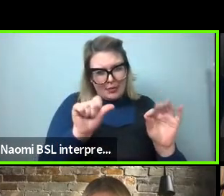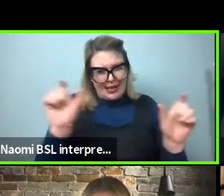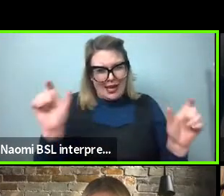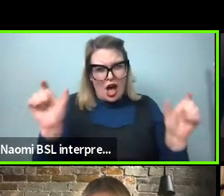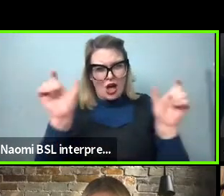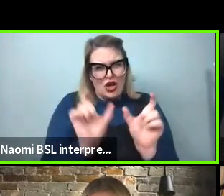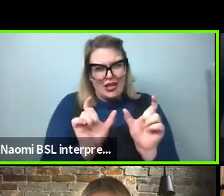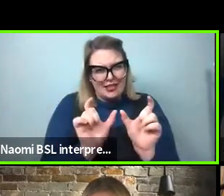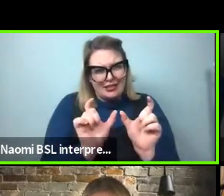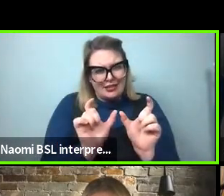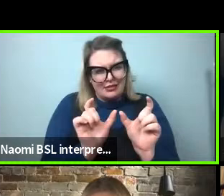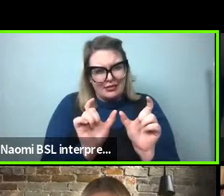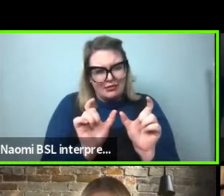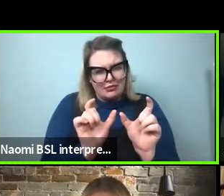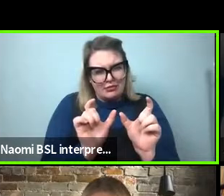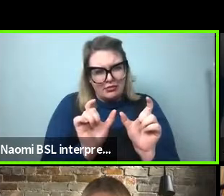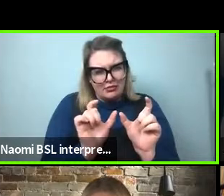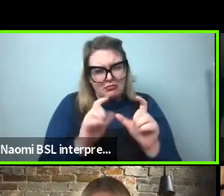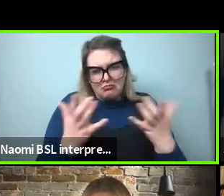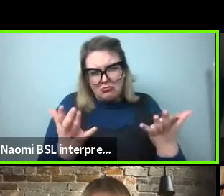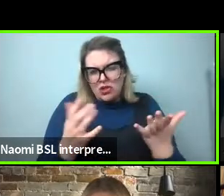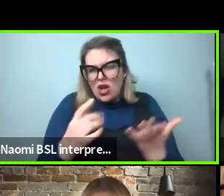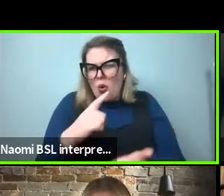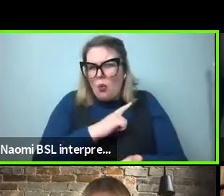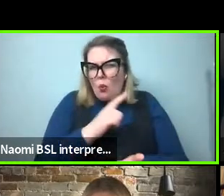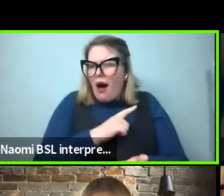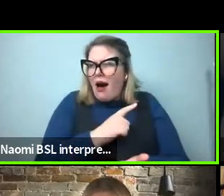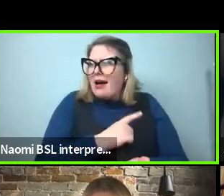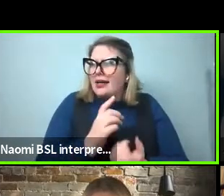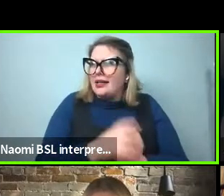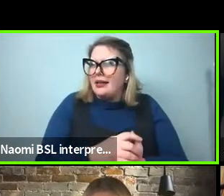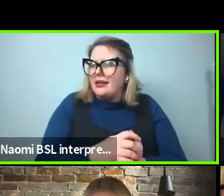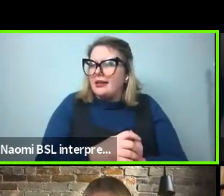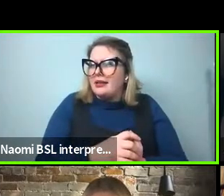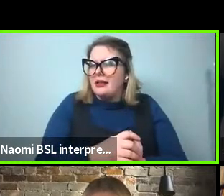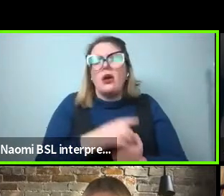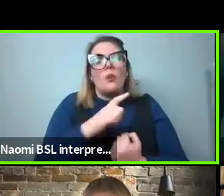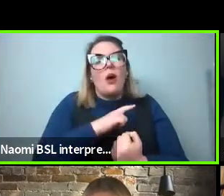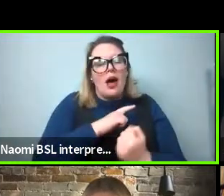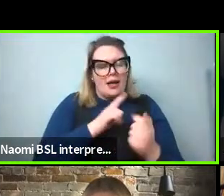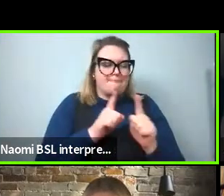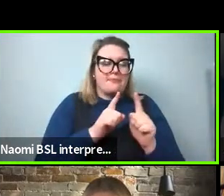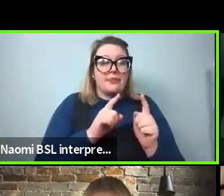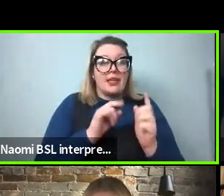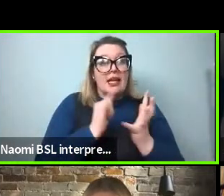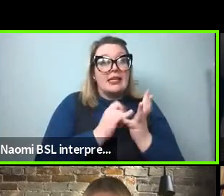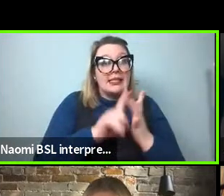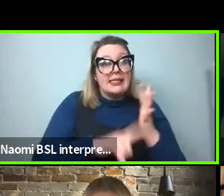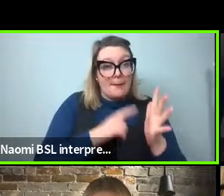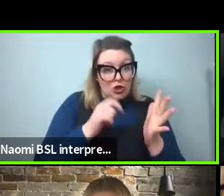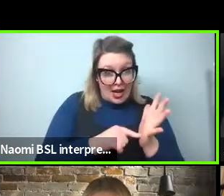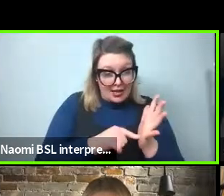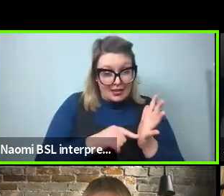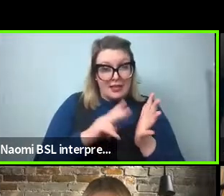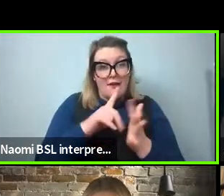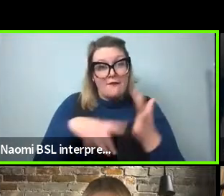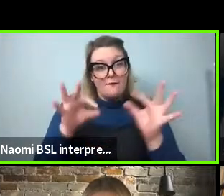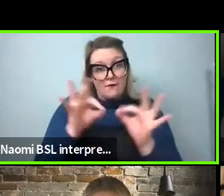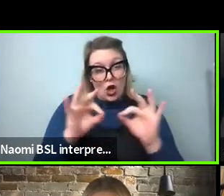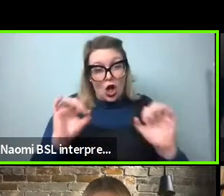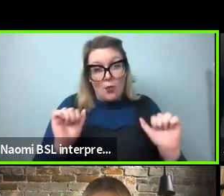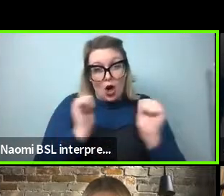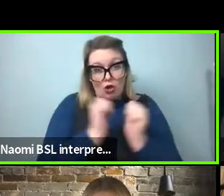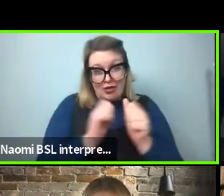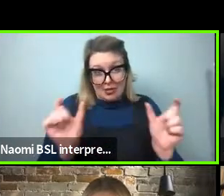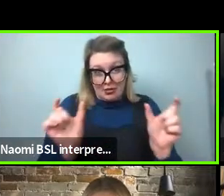and why we don't find, for example, subject, uh, verb agreement, caring about the